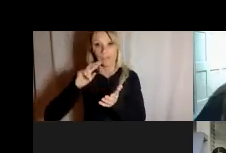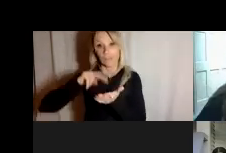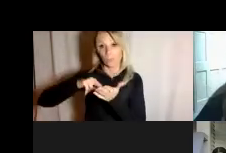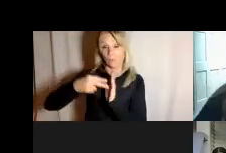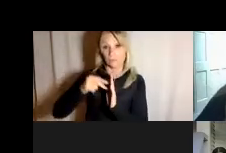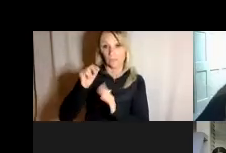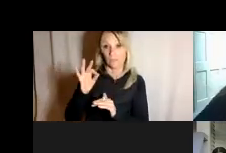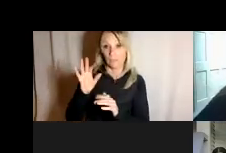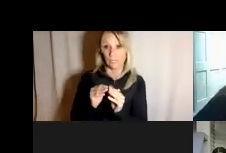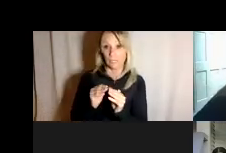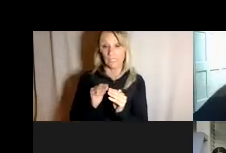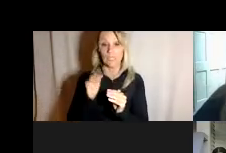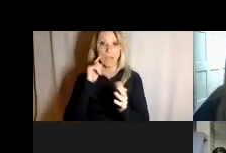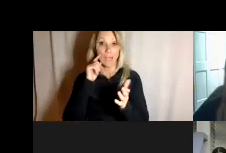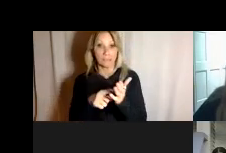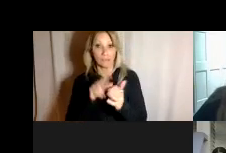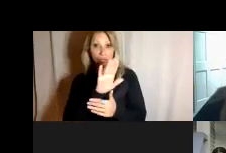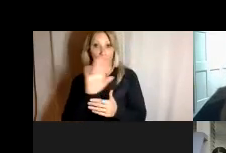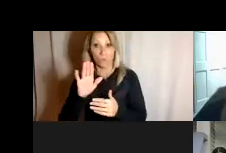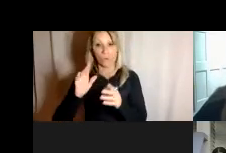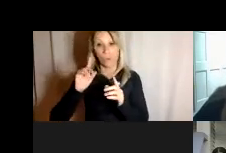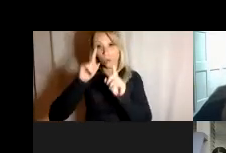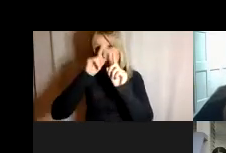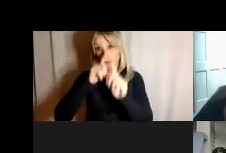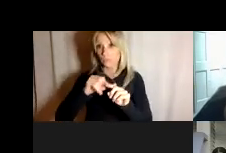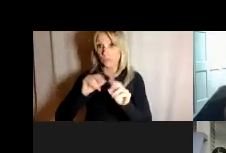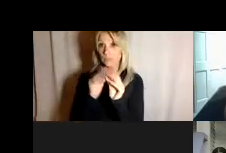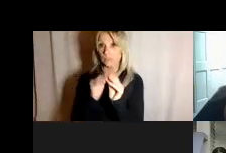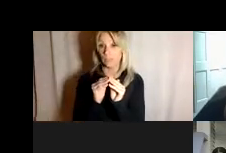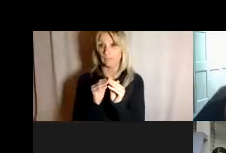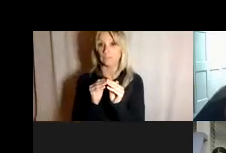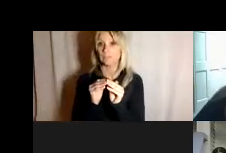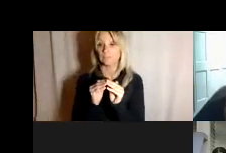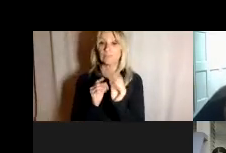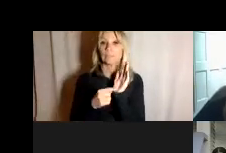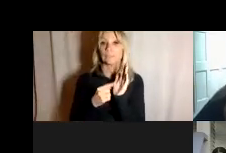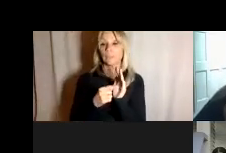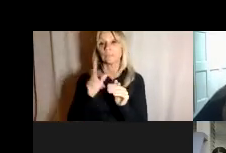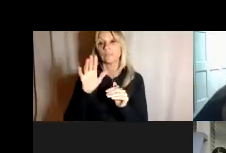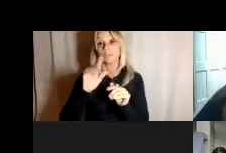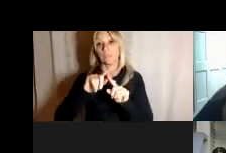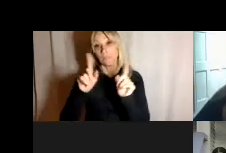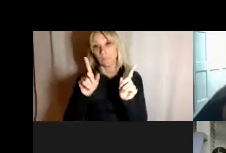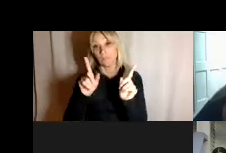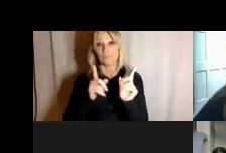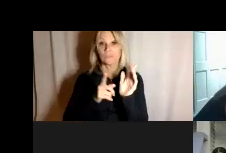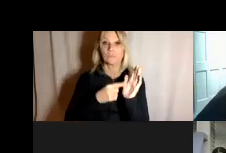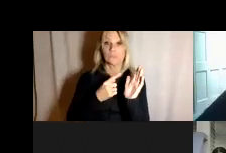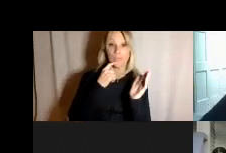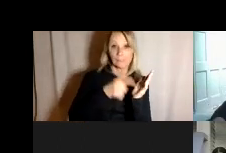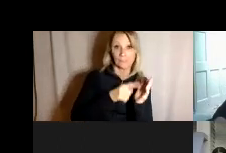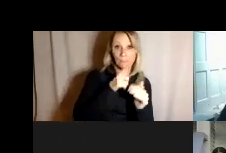your goals for the meeting which can sometimes be different identifying who will be at the meeting and who you'd like to invite